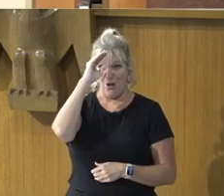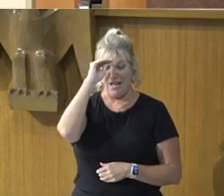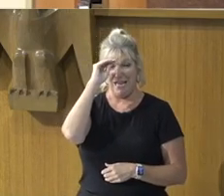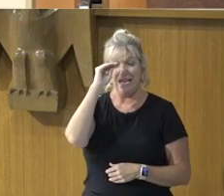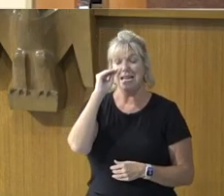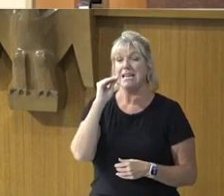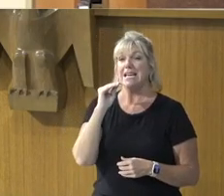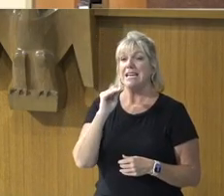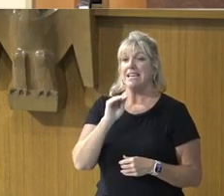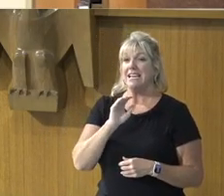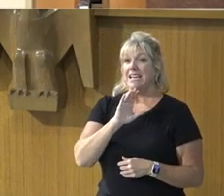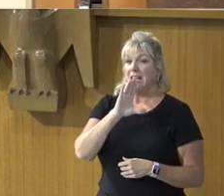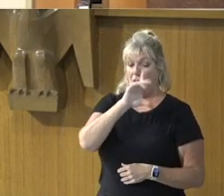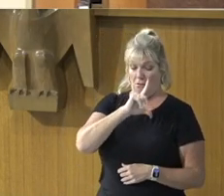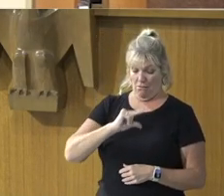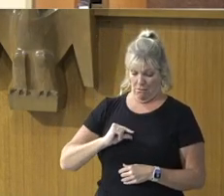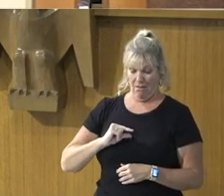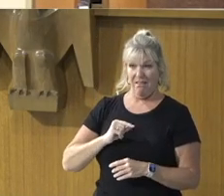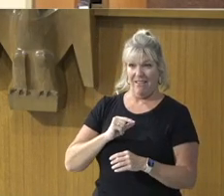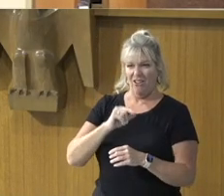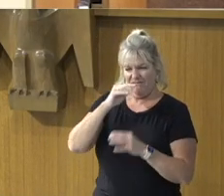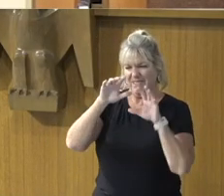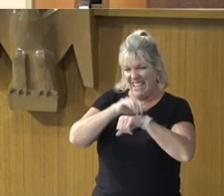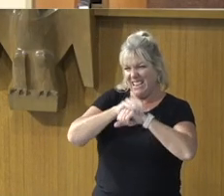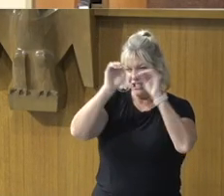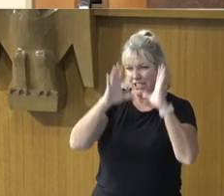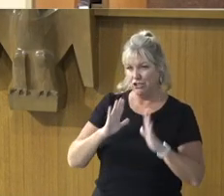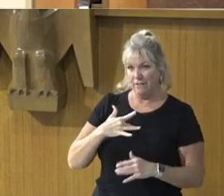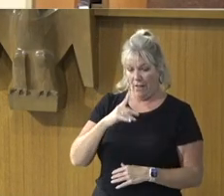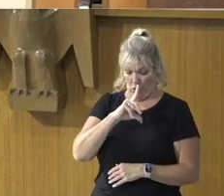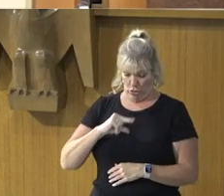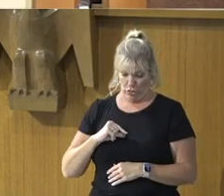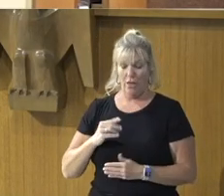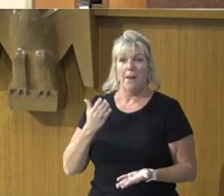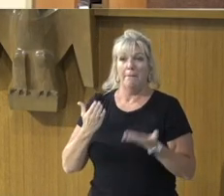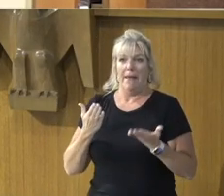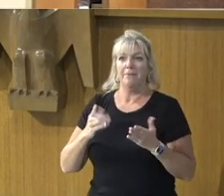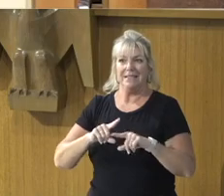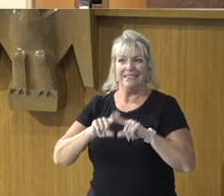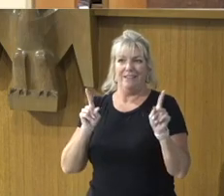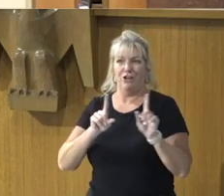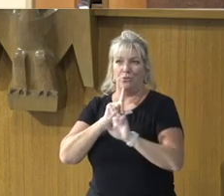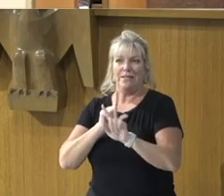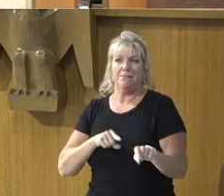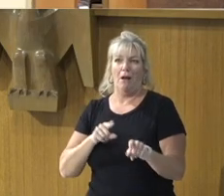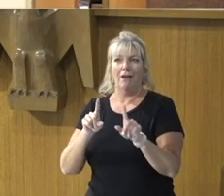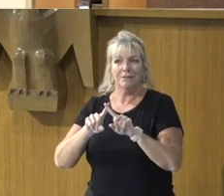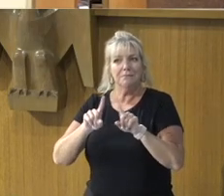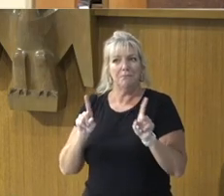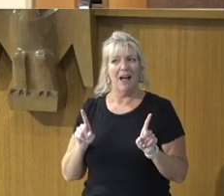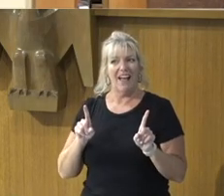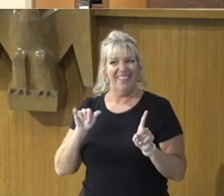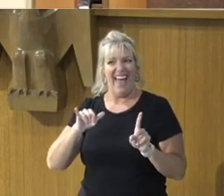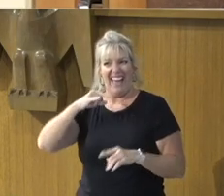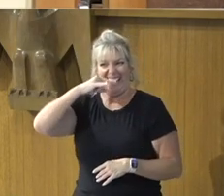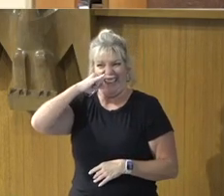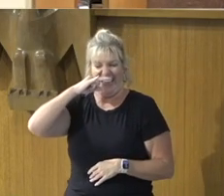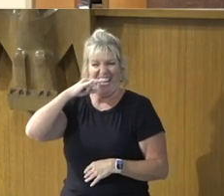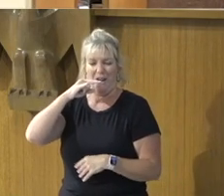differently, But the crafty kid, Scored a direct hit, How,